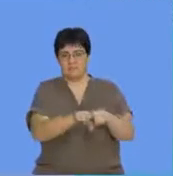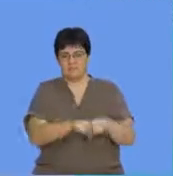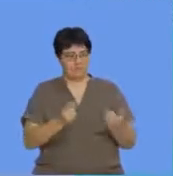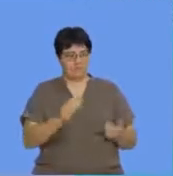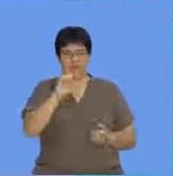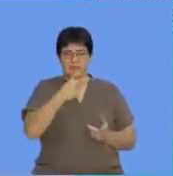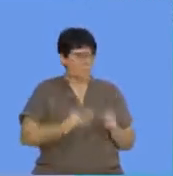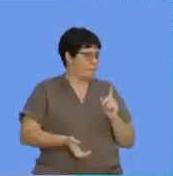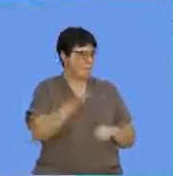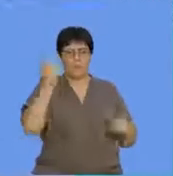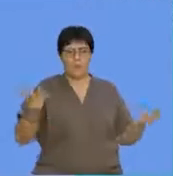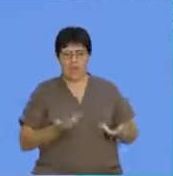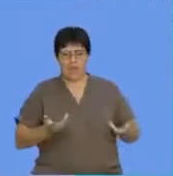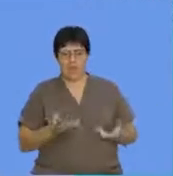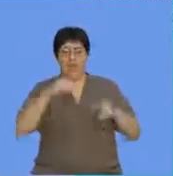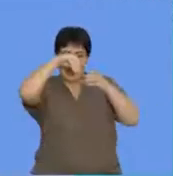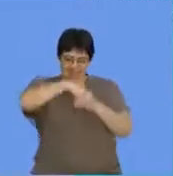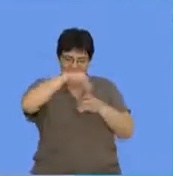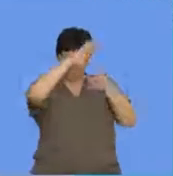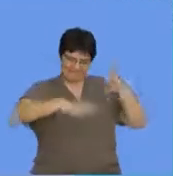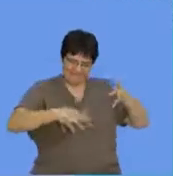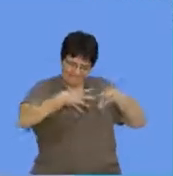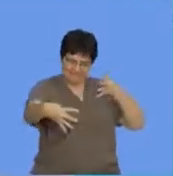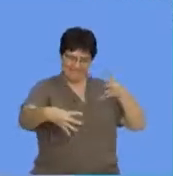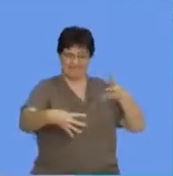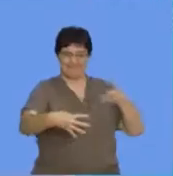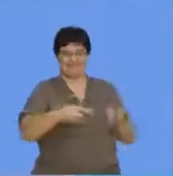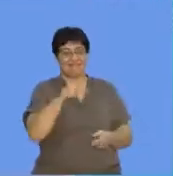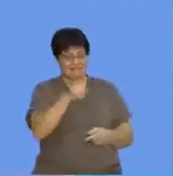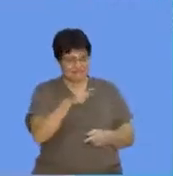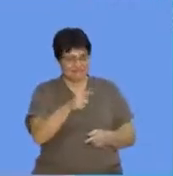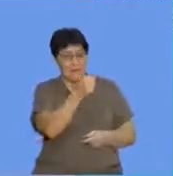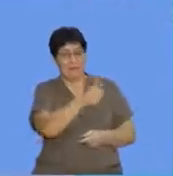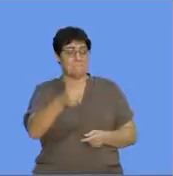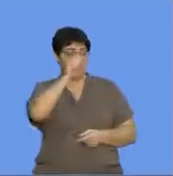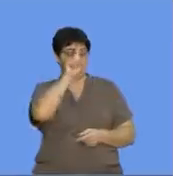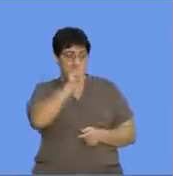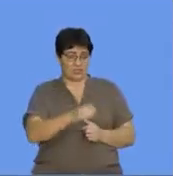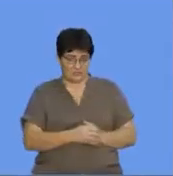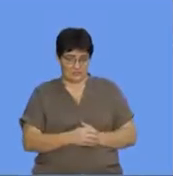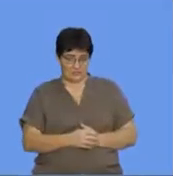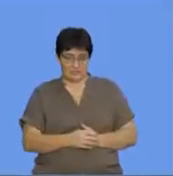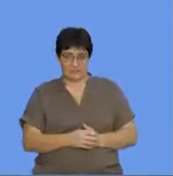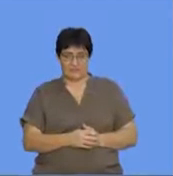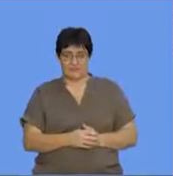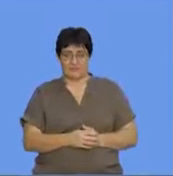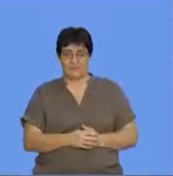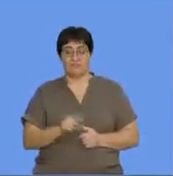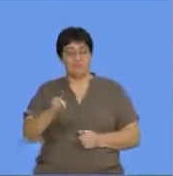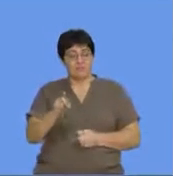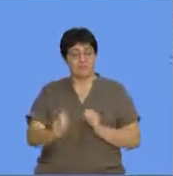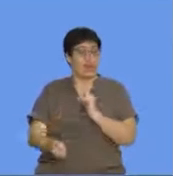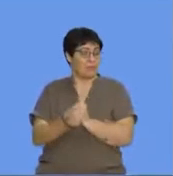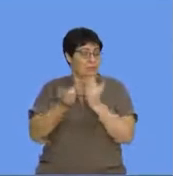our sources? It's in the periodic table of elements. So that's the main question. Think about that. Okay. So if that's the case, all